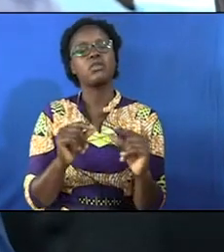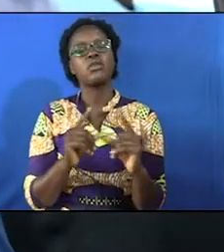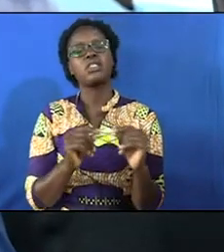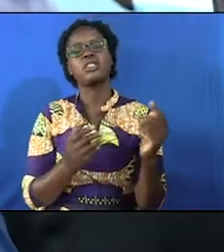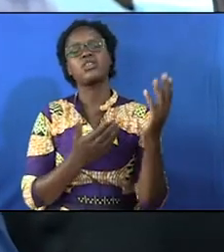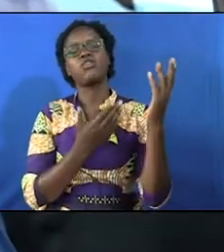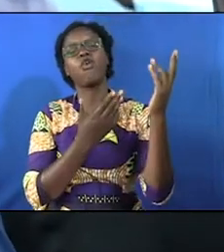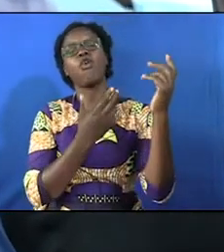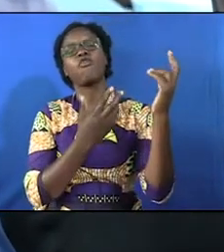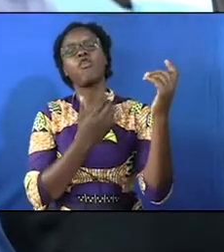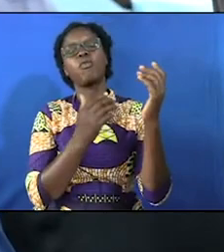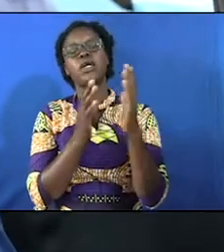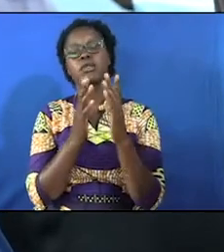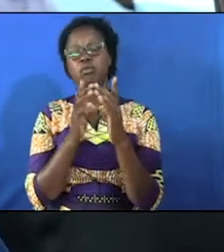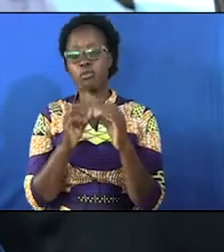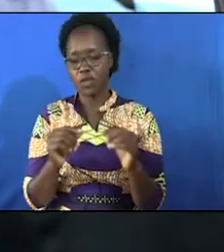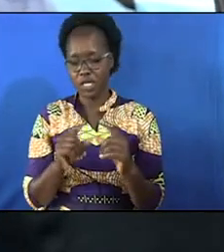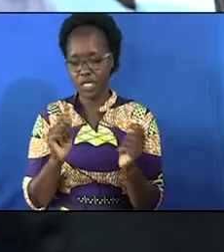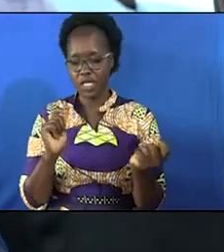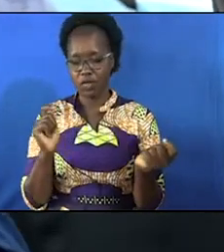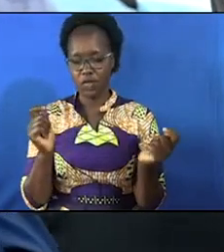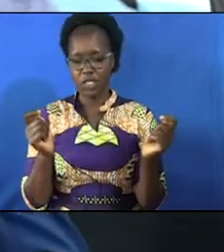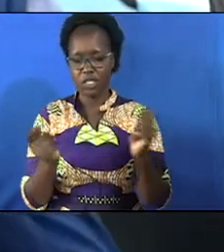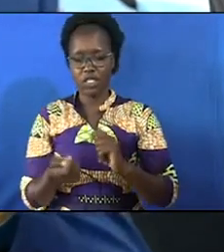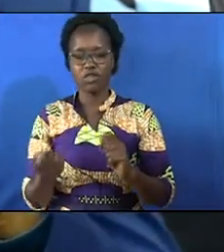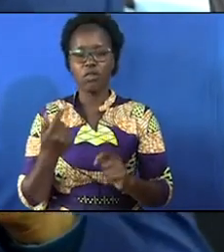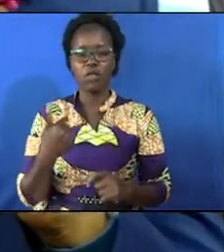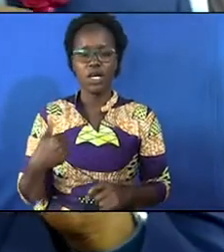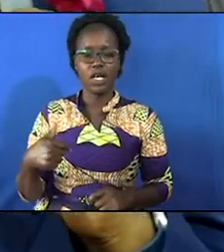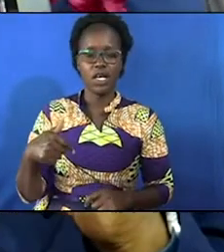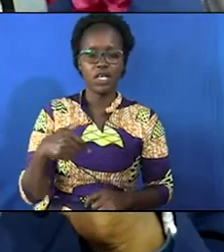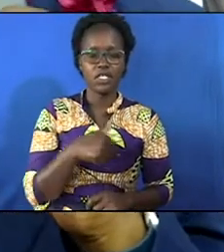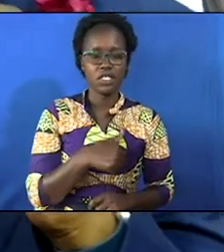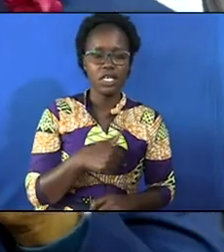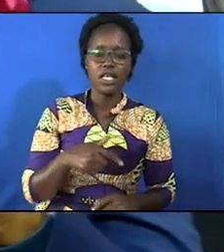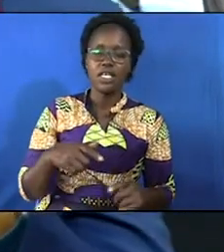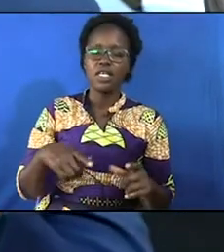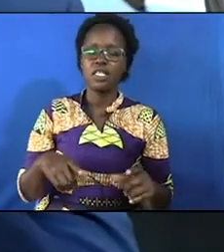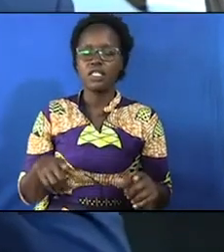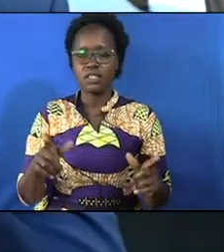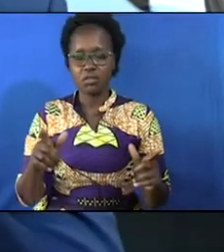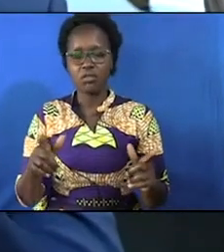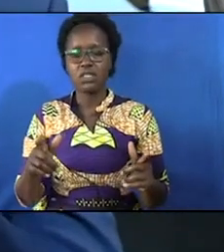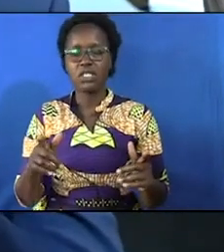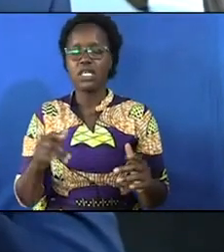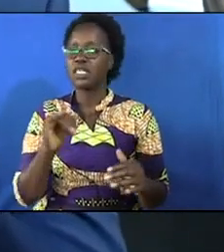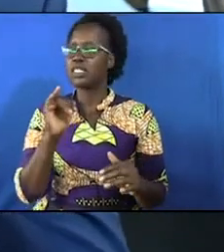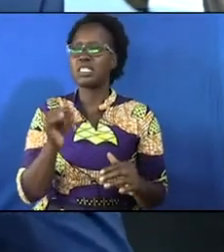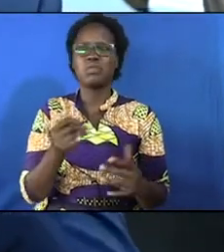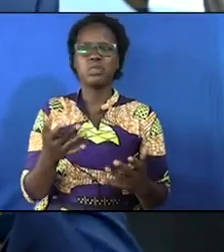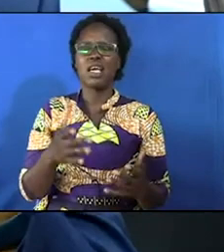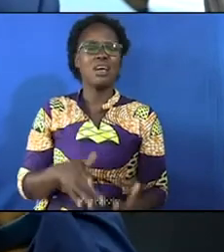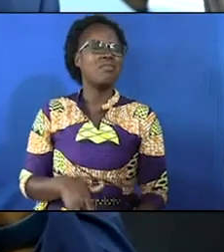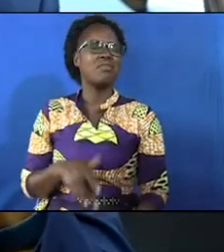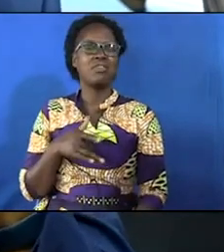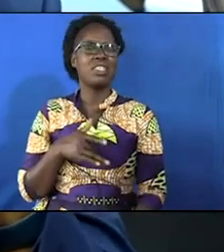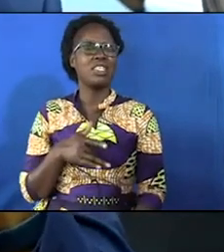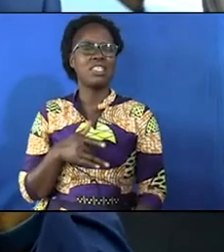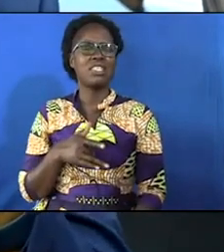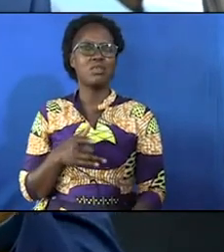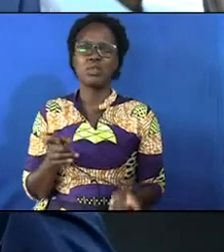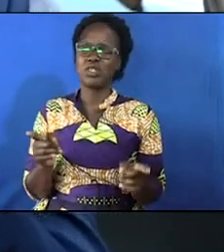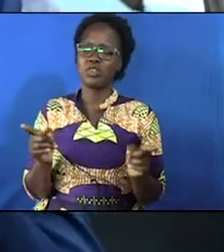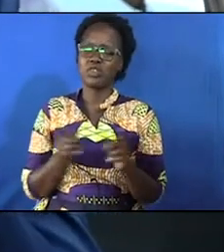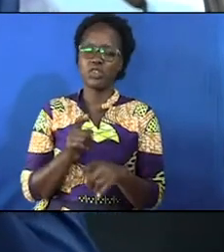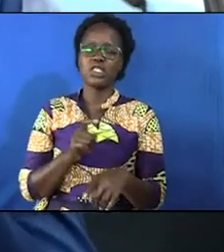of hope and messages that will transform us let not just be a feeling that will be